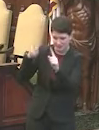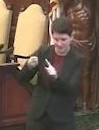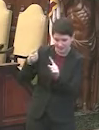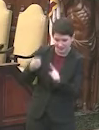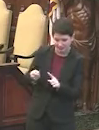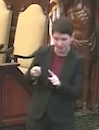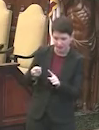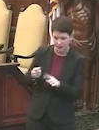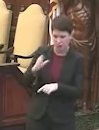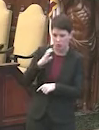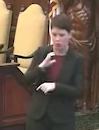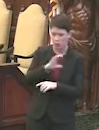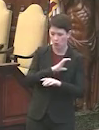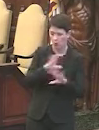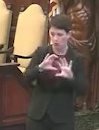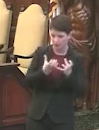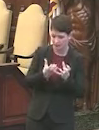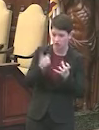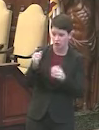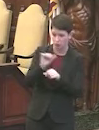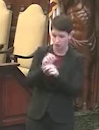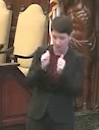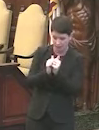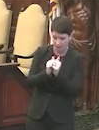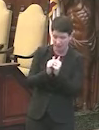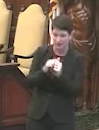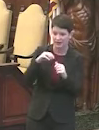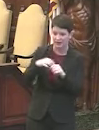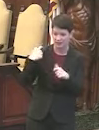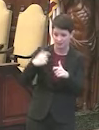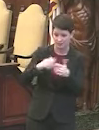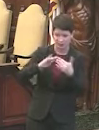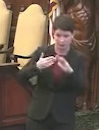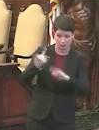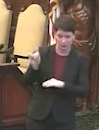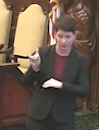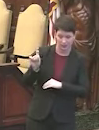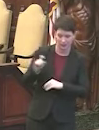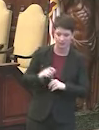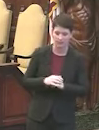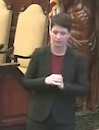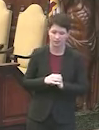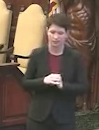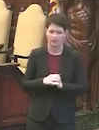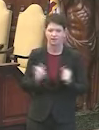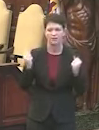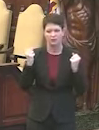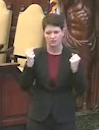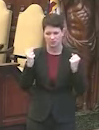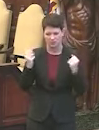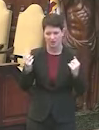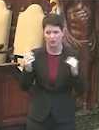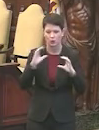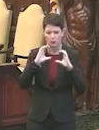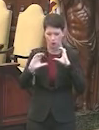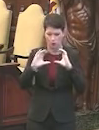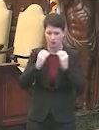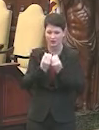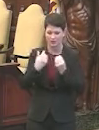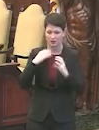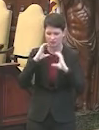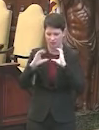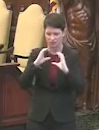community organization that you're working with, with the Hispanic community? There's a number of organizations that we had conversations with,